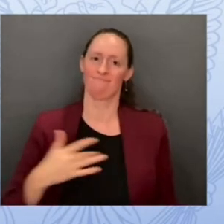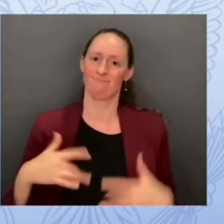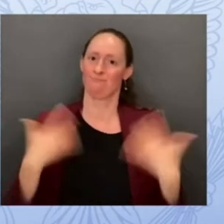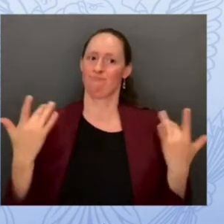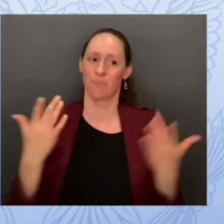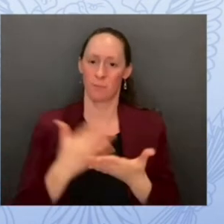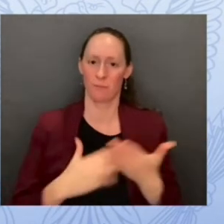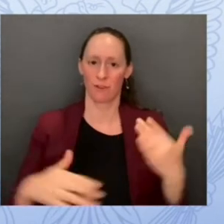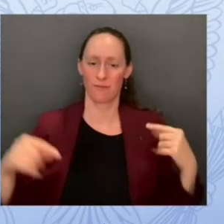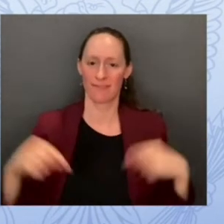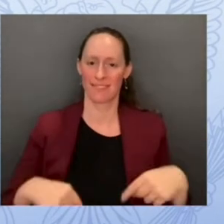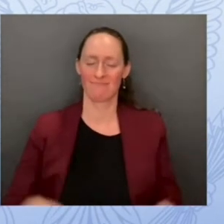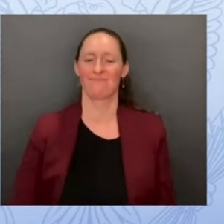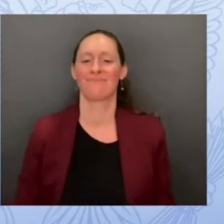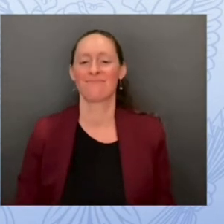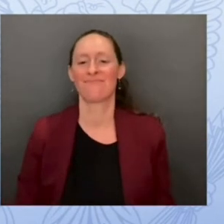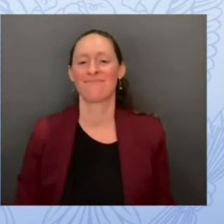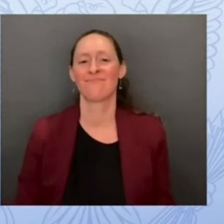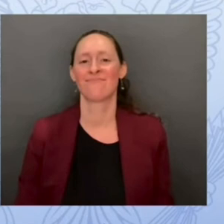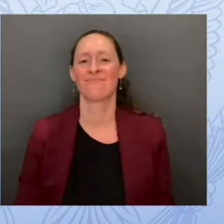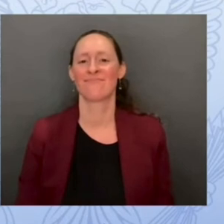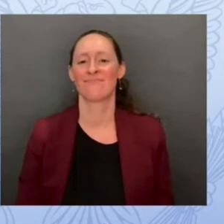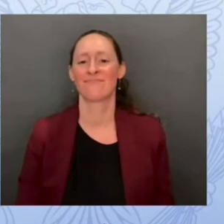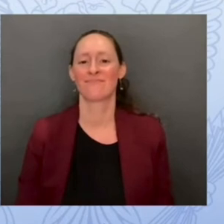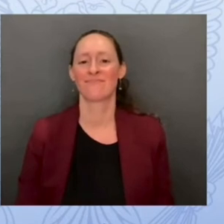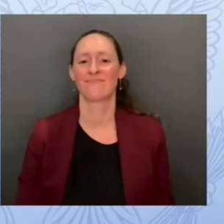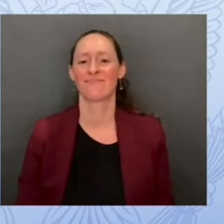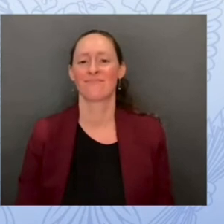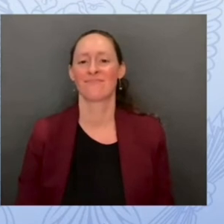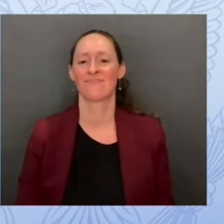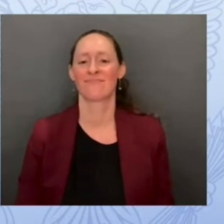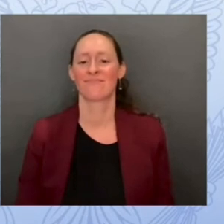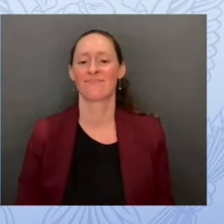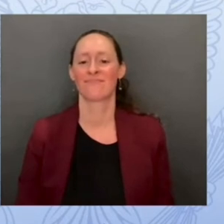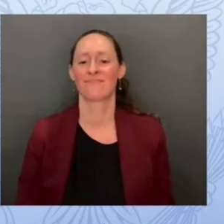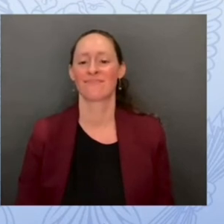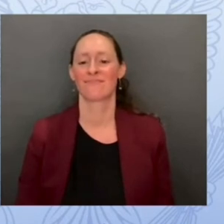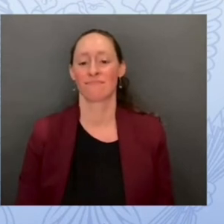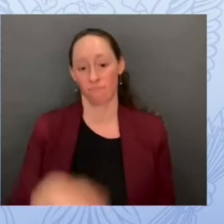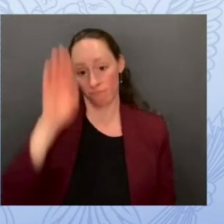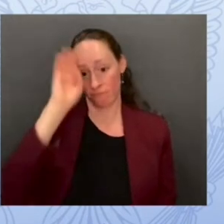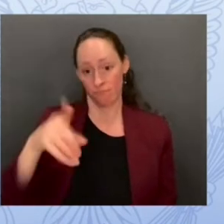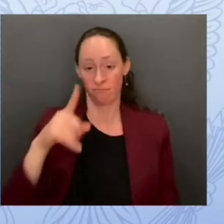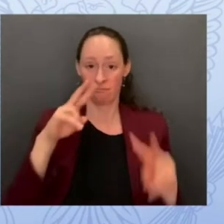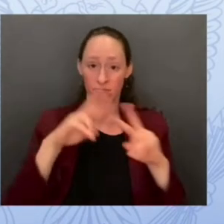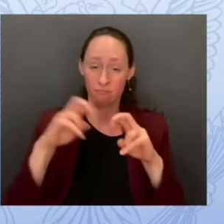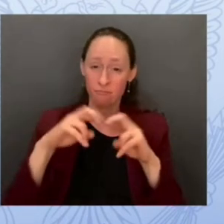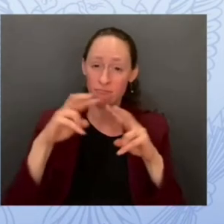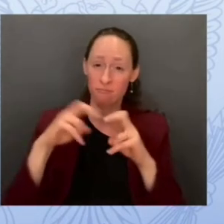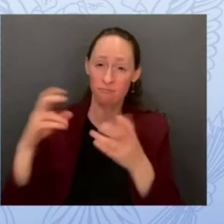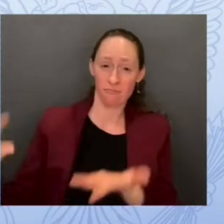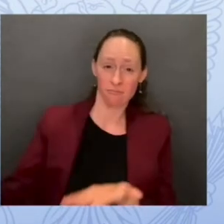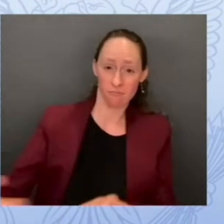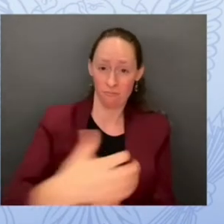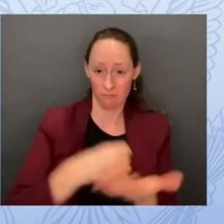recent study a global study in 2023 80 of k-12s had experienced a cyber breach